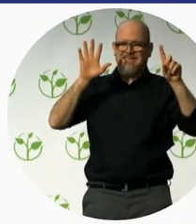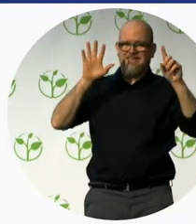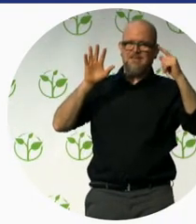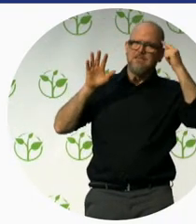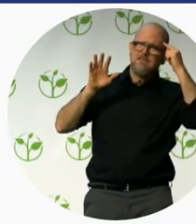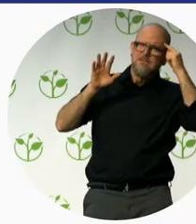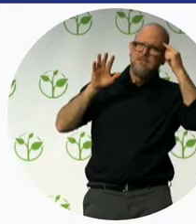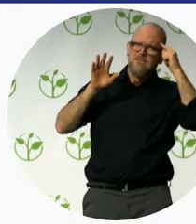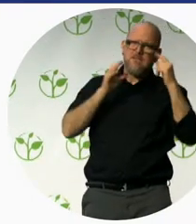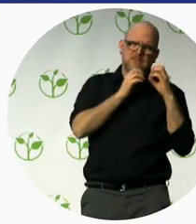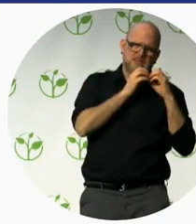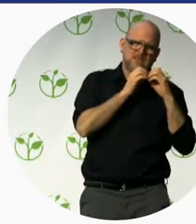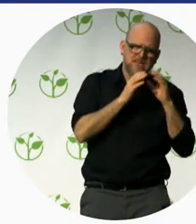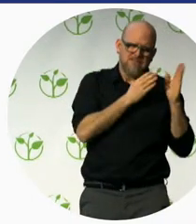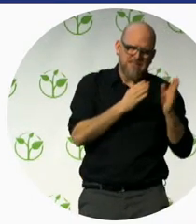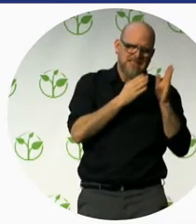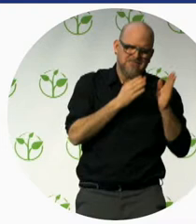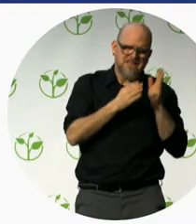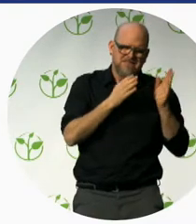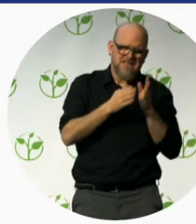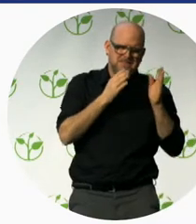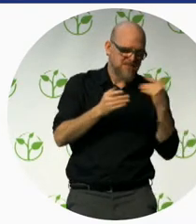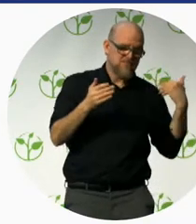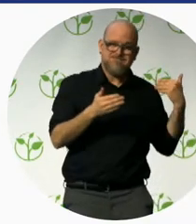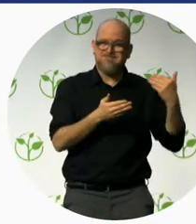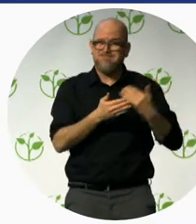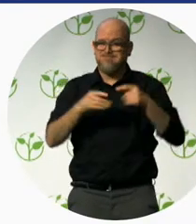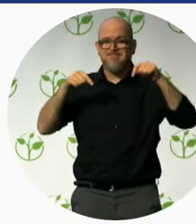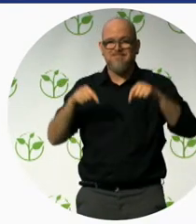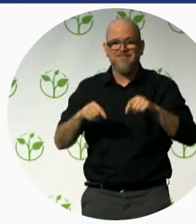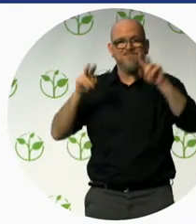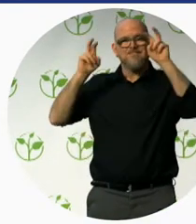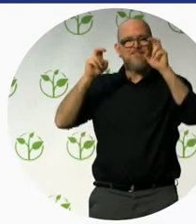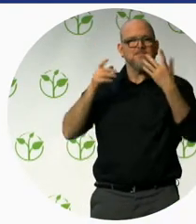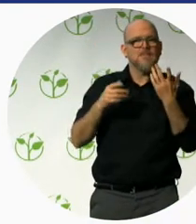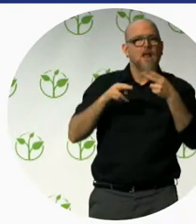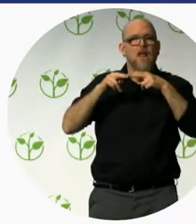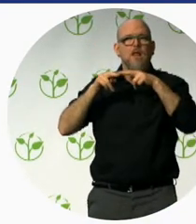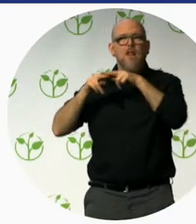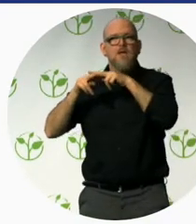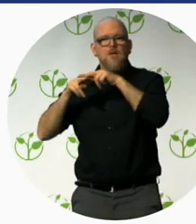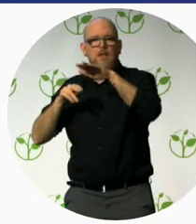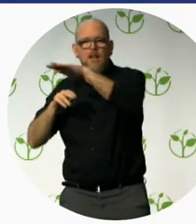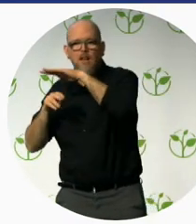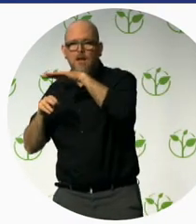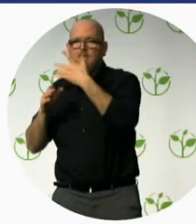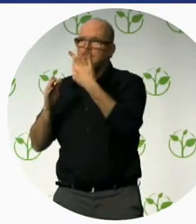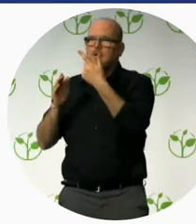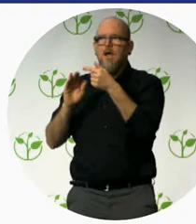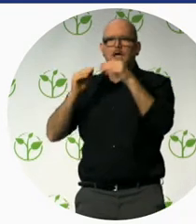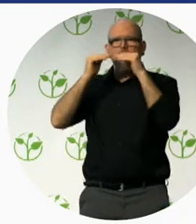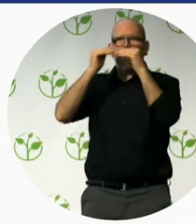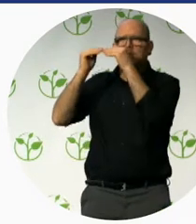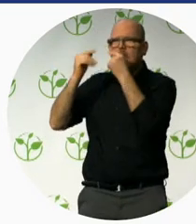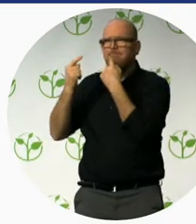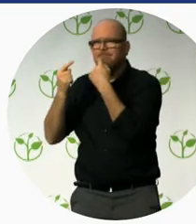standard on tourism. We are working with all the national standardization boards